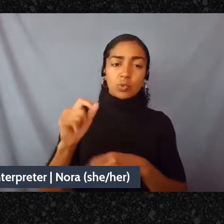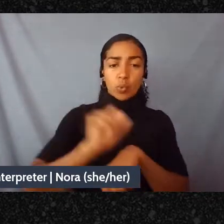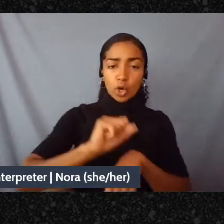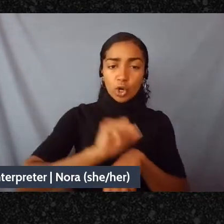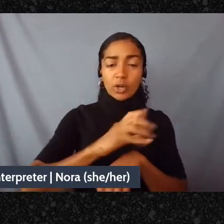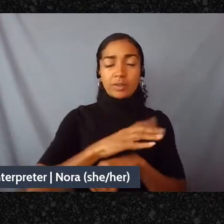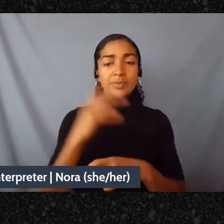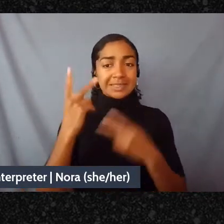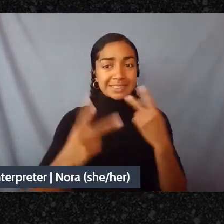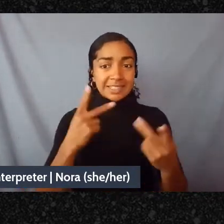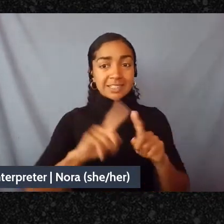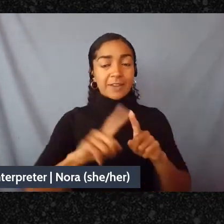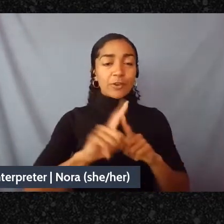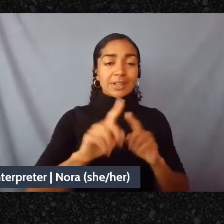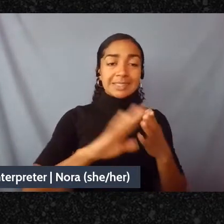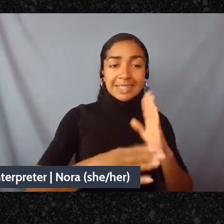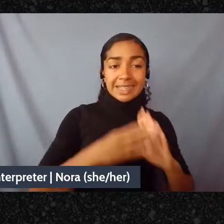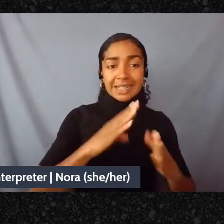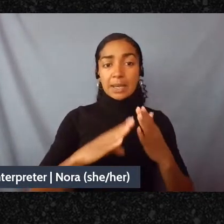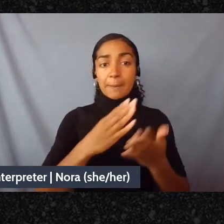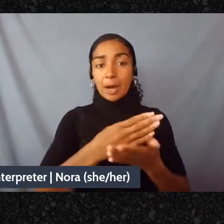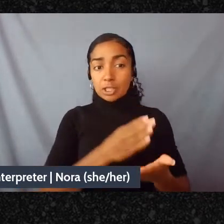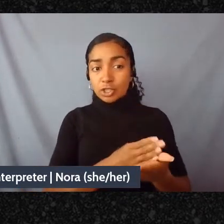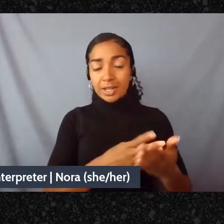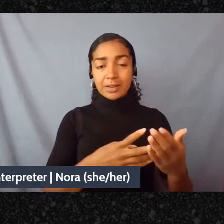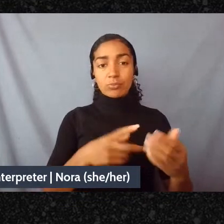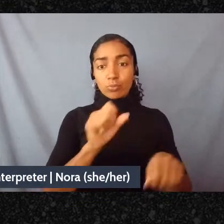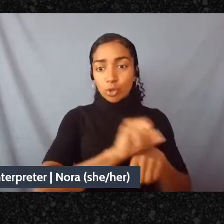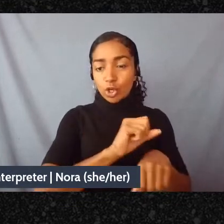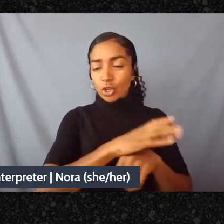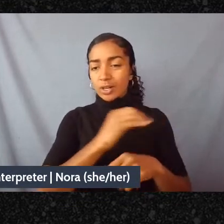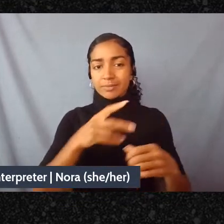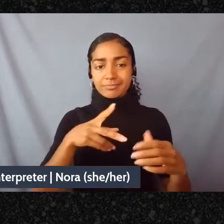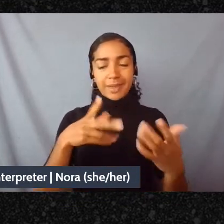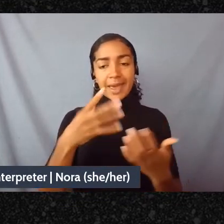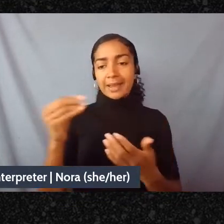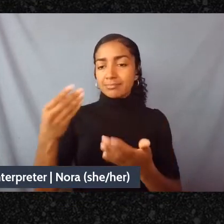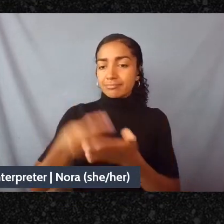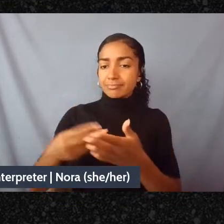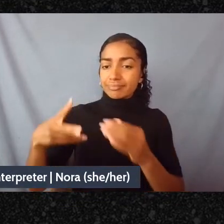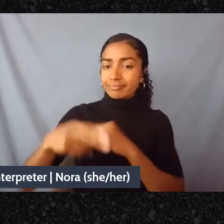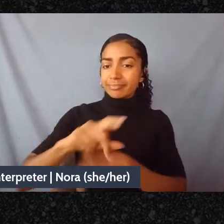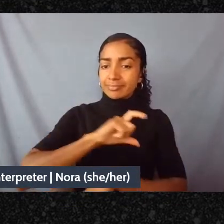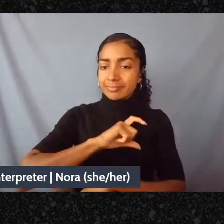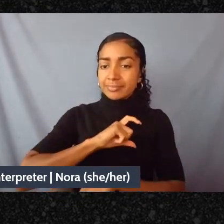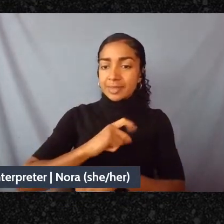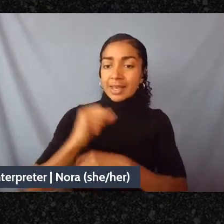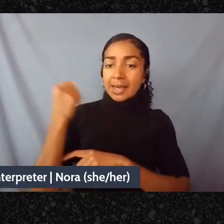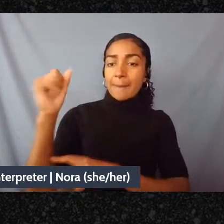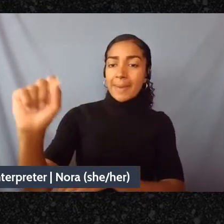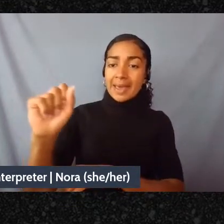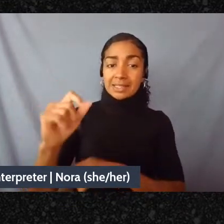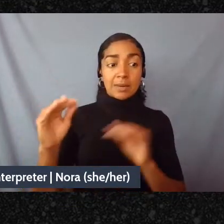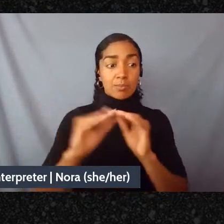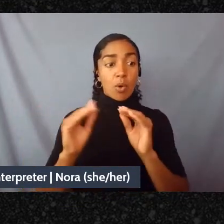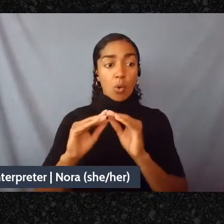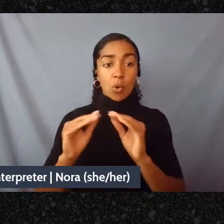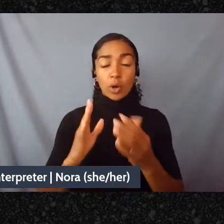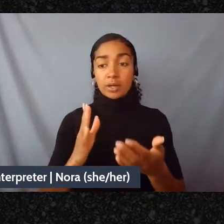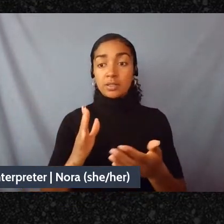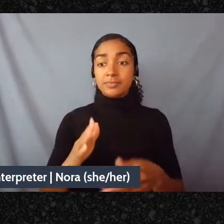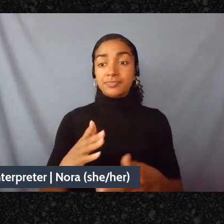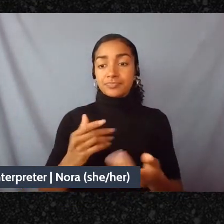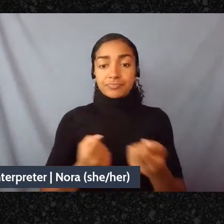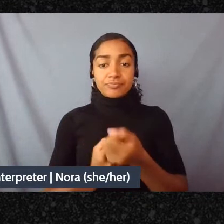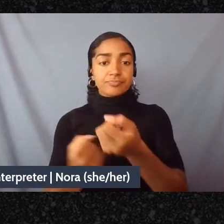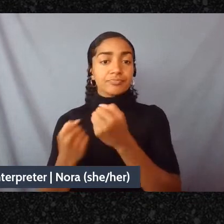campaigns and new funding sources for Black and abolitionist organizing. What are you seeing shift and change in the struggles